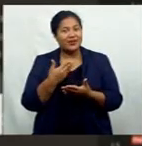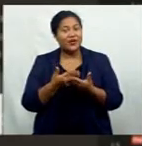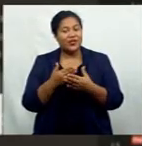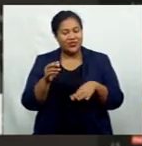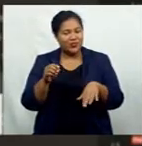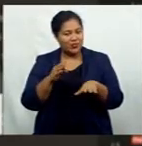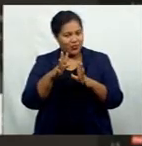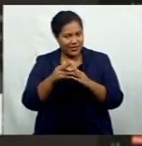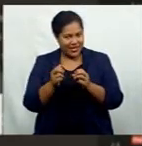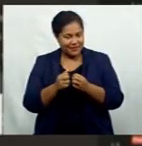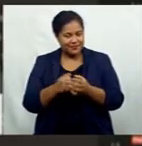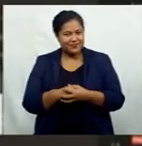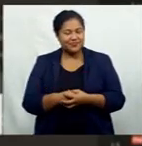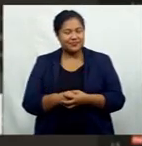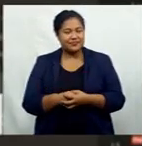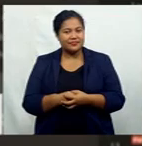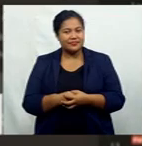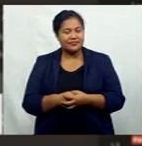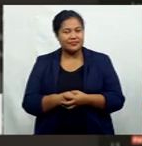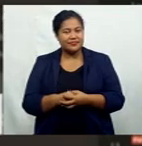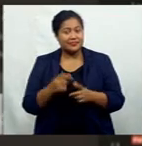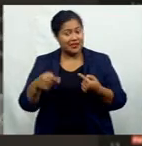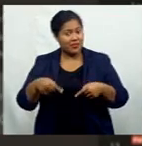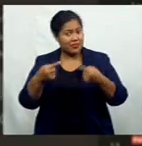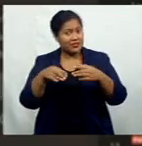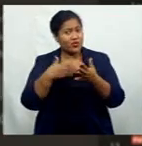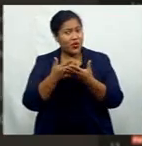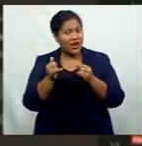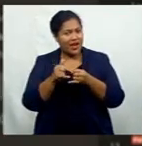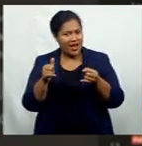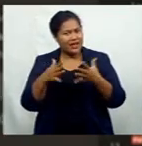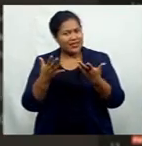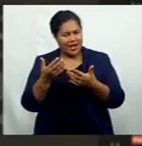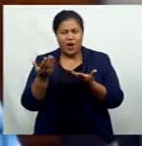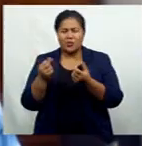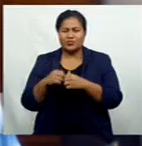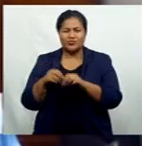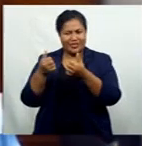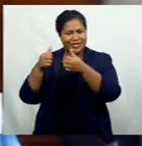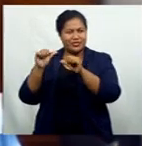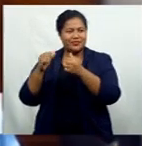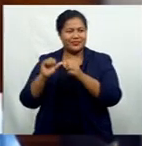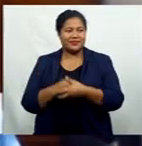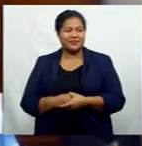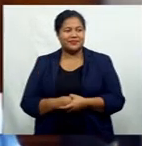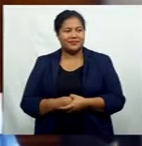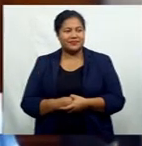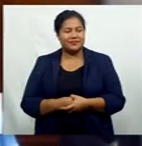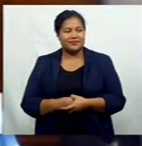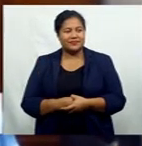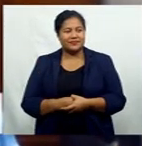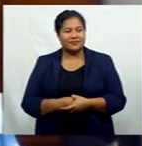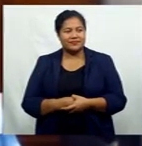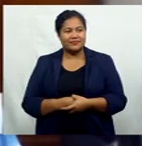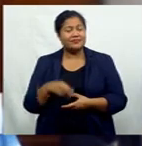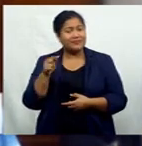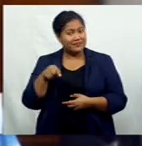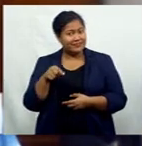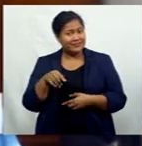Competitions leading up to the online Olympiad is bearing fruit. In the Global Chess League, Fiji actually